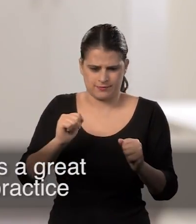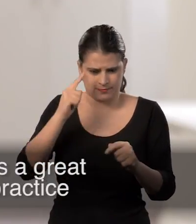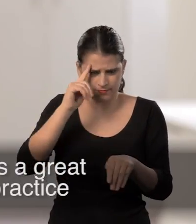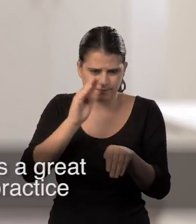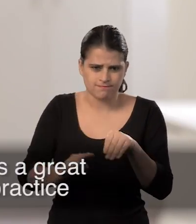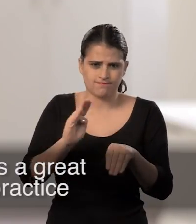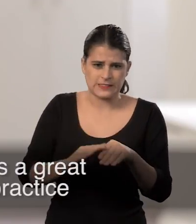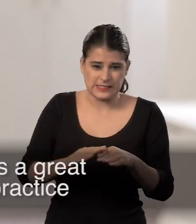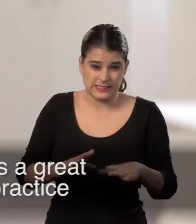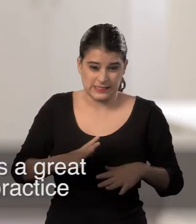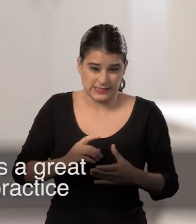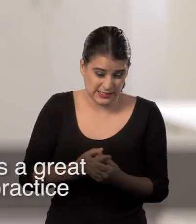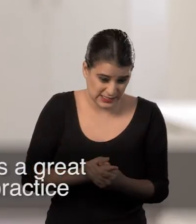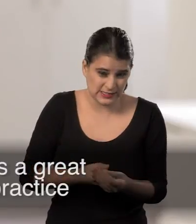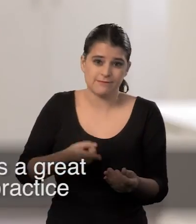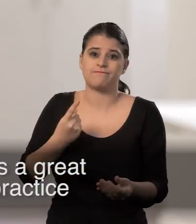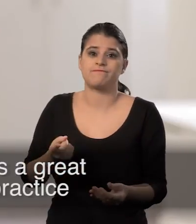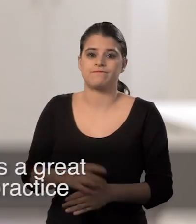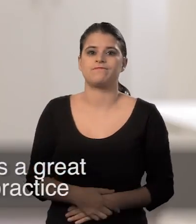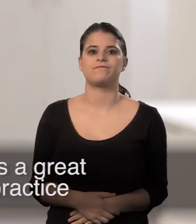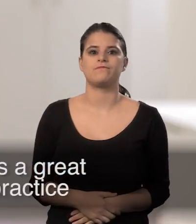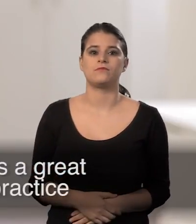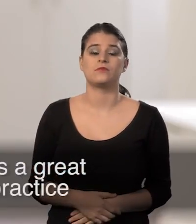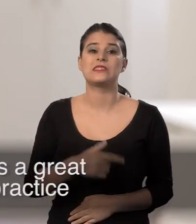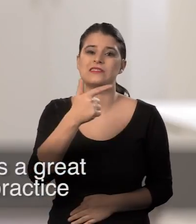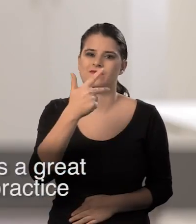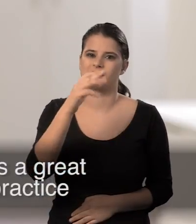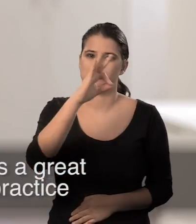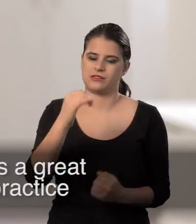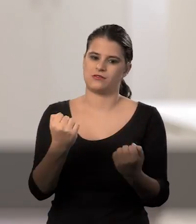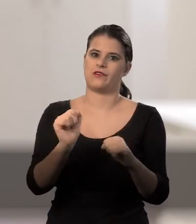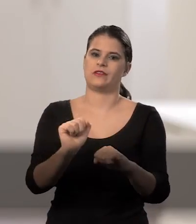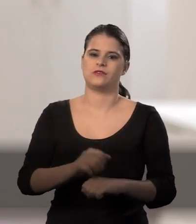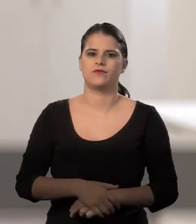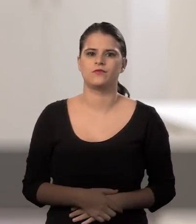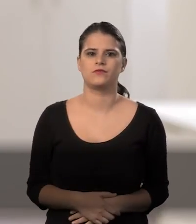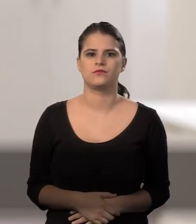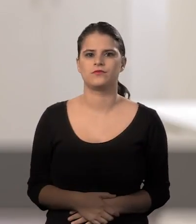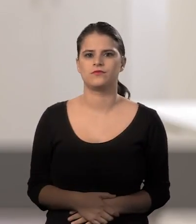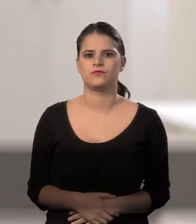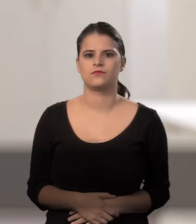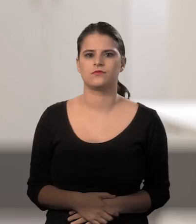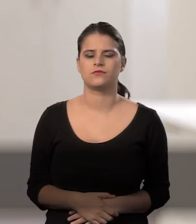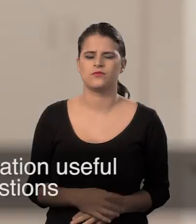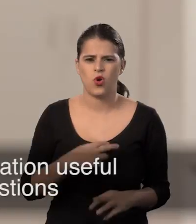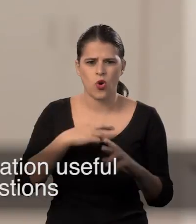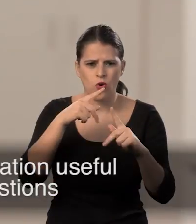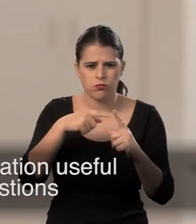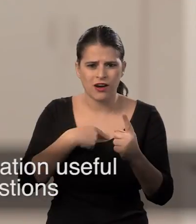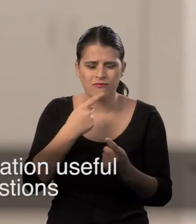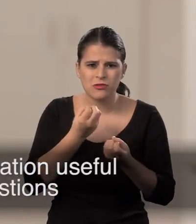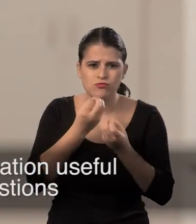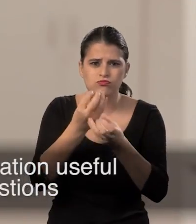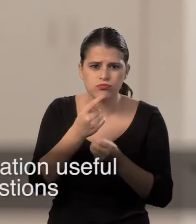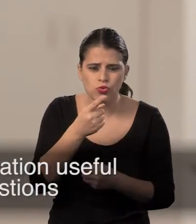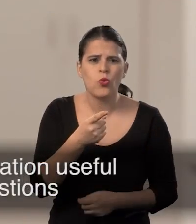ejaculation. And it requires a great amount of control and much practice. It's 78% effective. We hope that